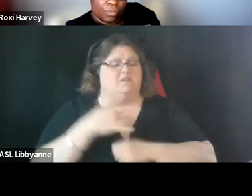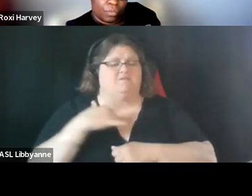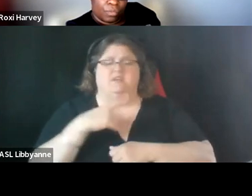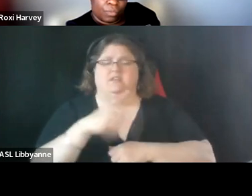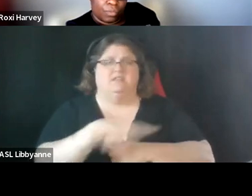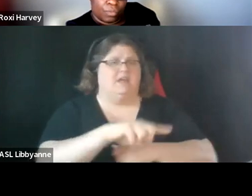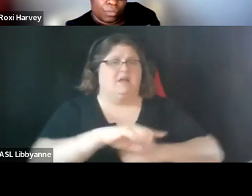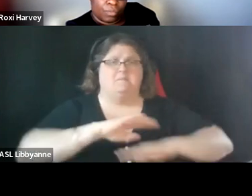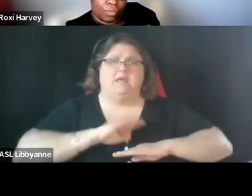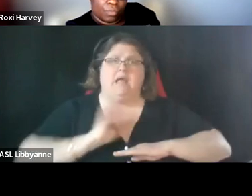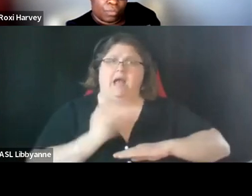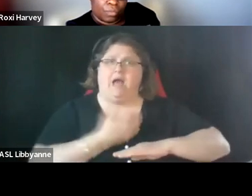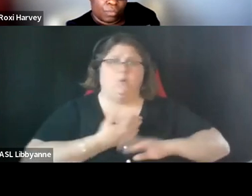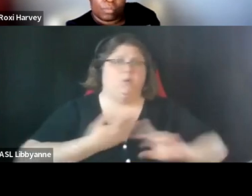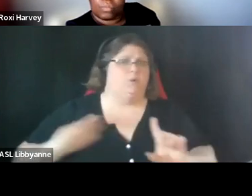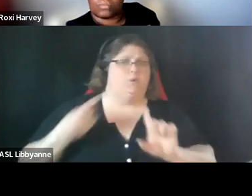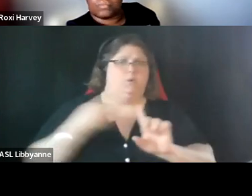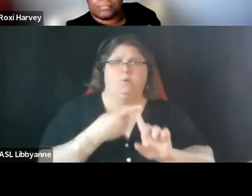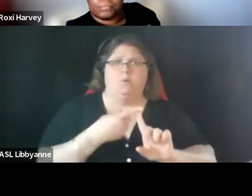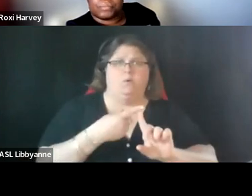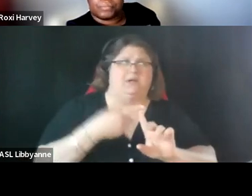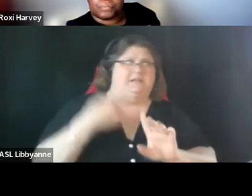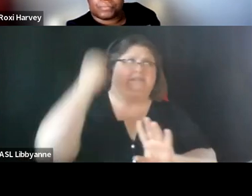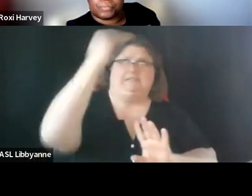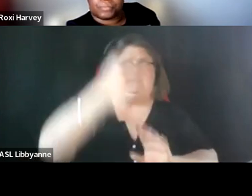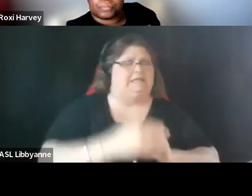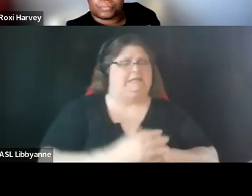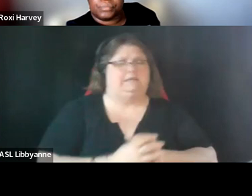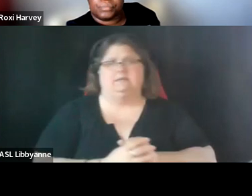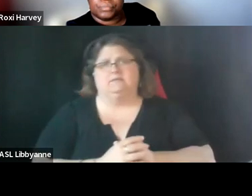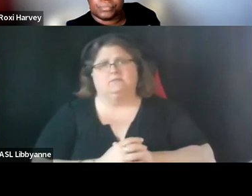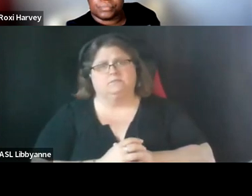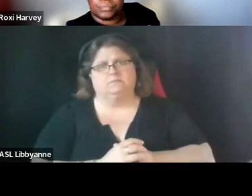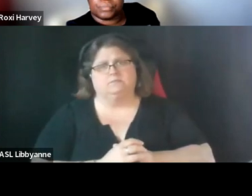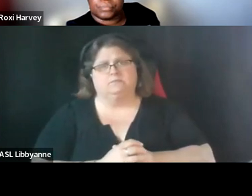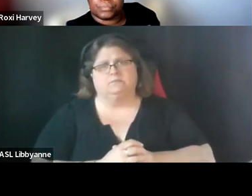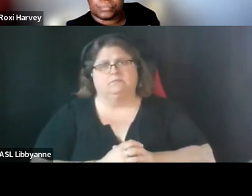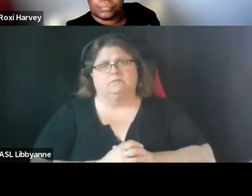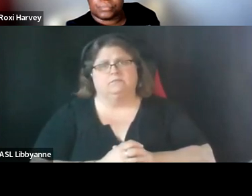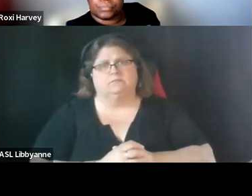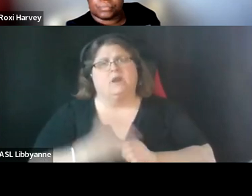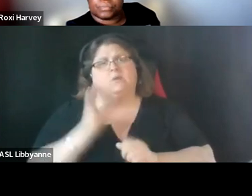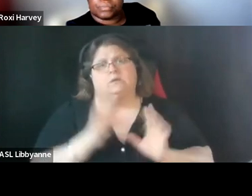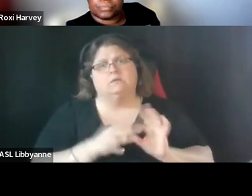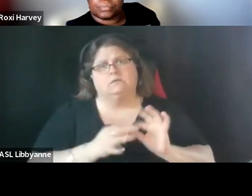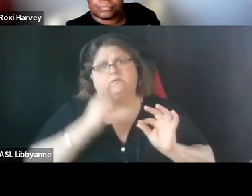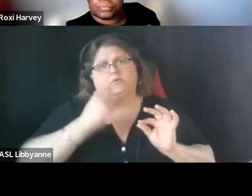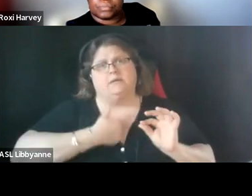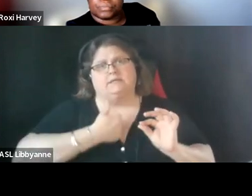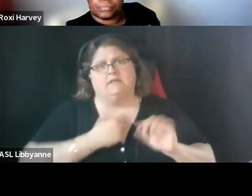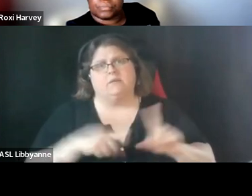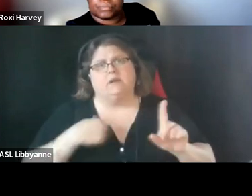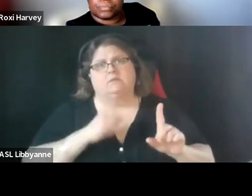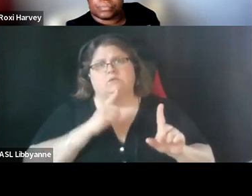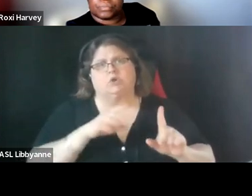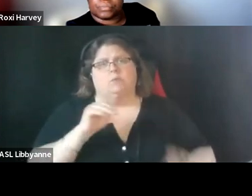objectives um uh and and i think you know i'll speak for myself but i'm sure mr